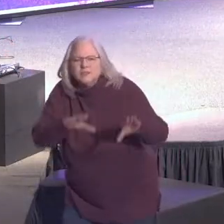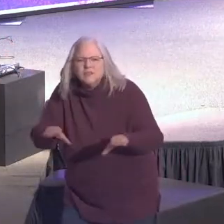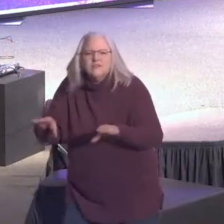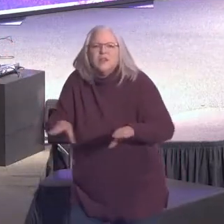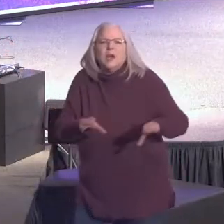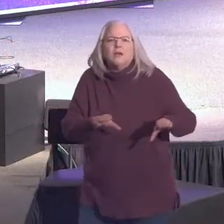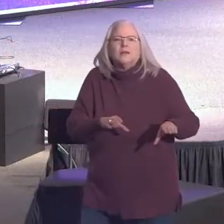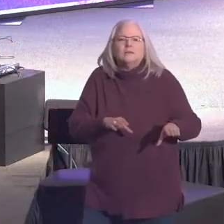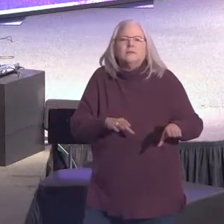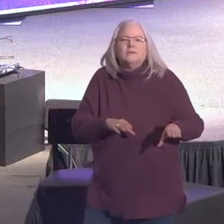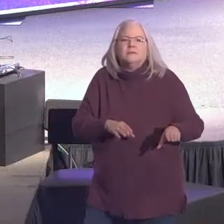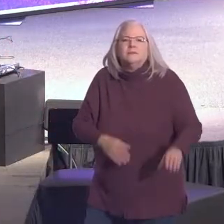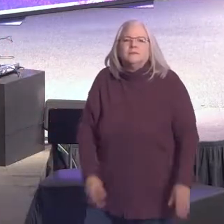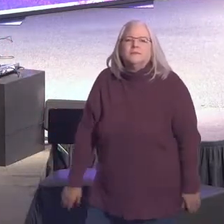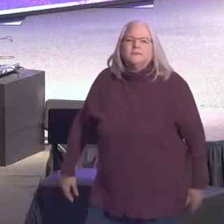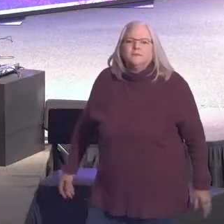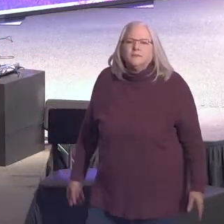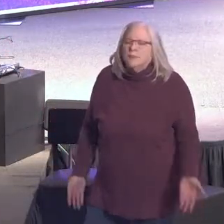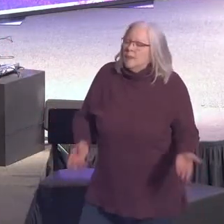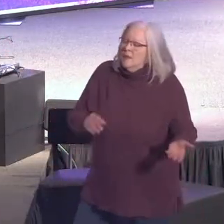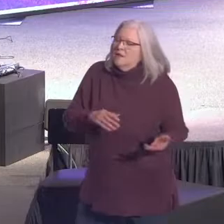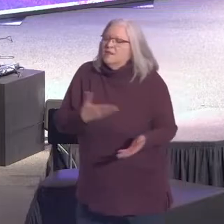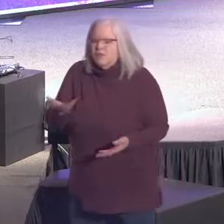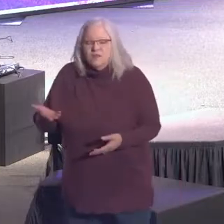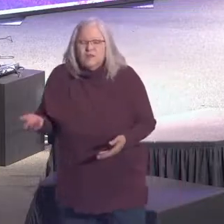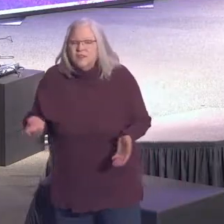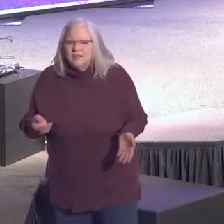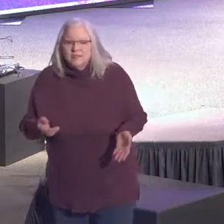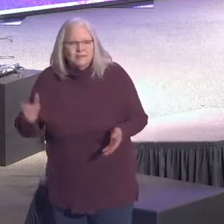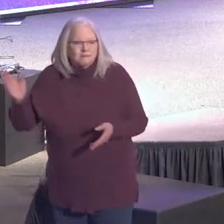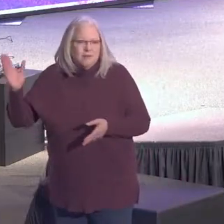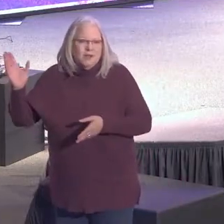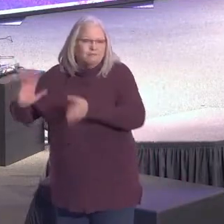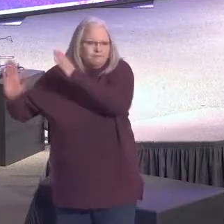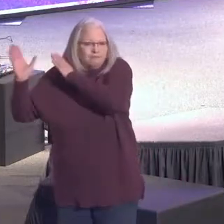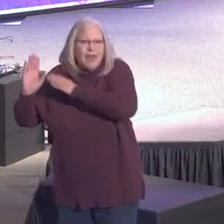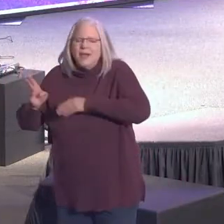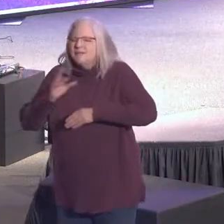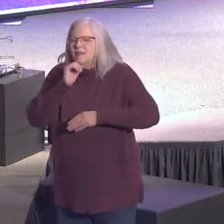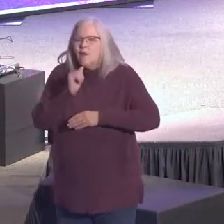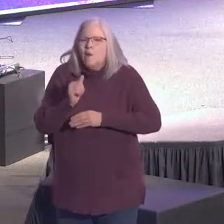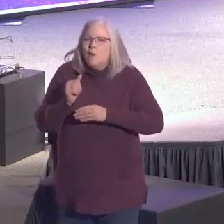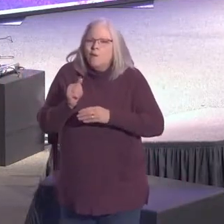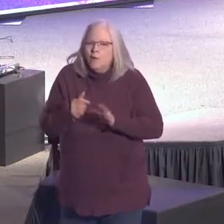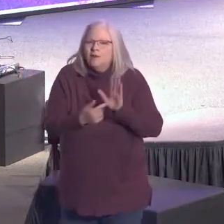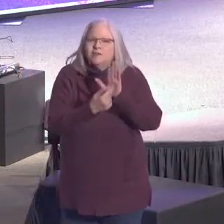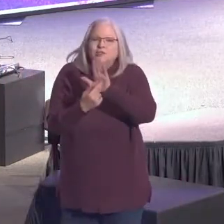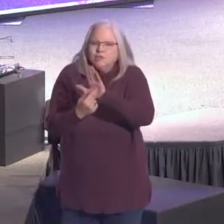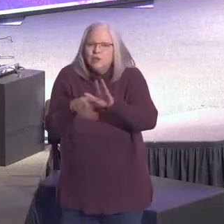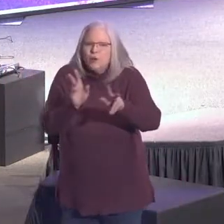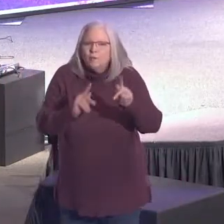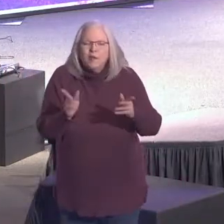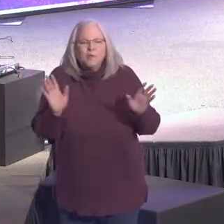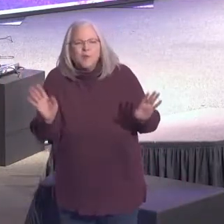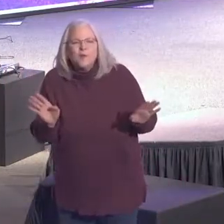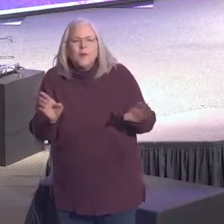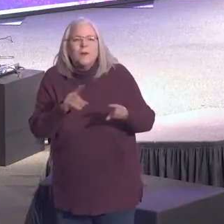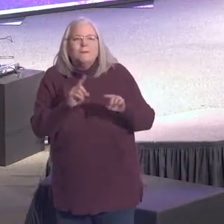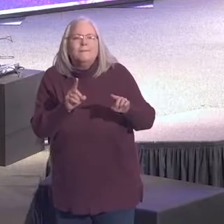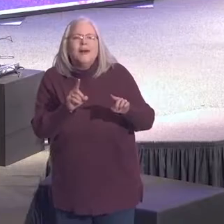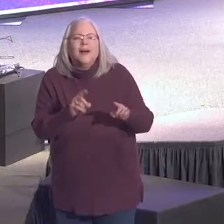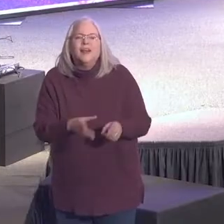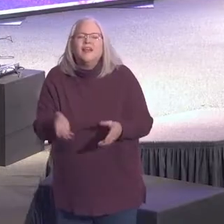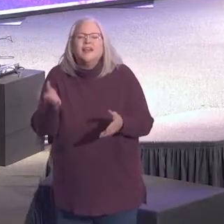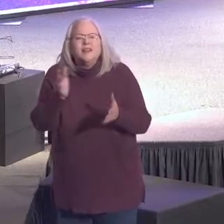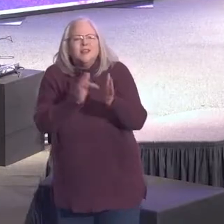some things I wouldn't want up on that marquee. There are some things you wouldn't want up on the marquee and those things are the things that